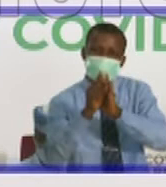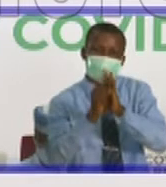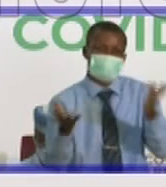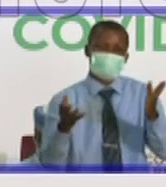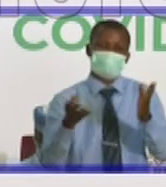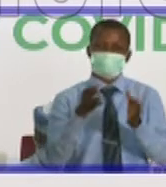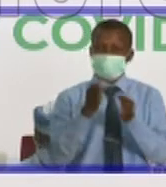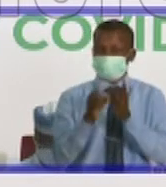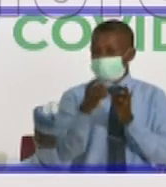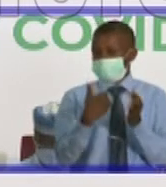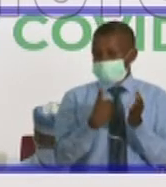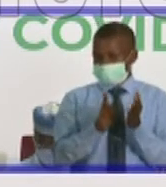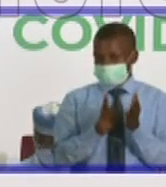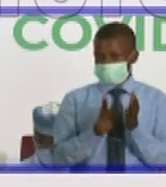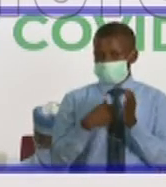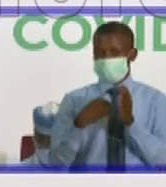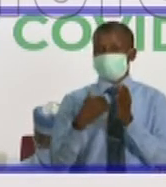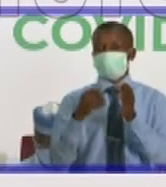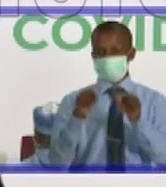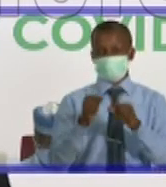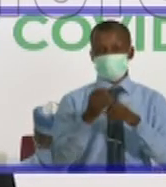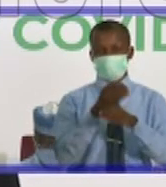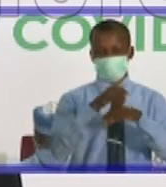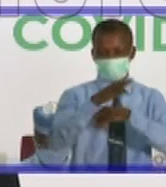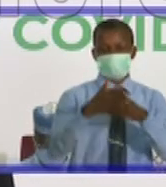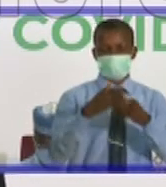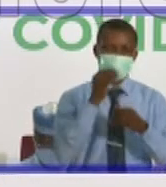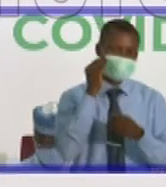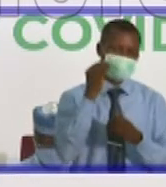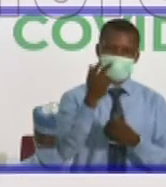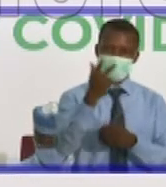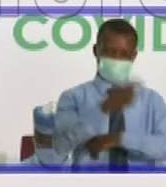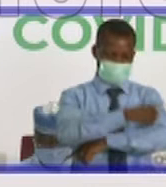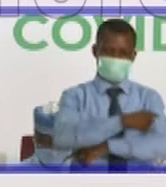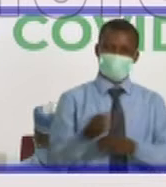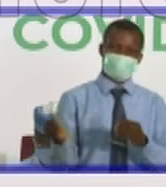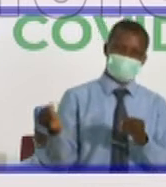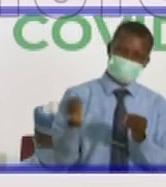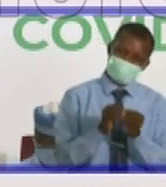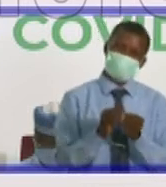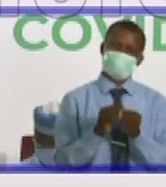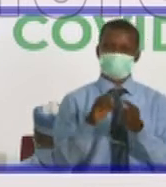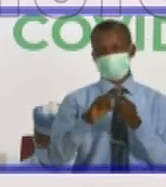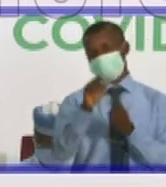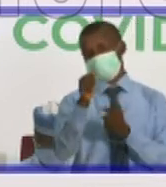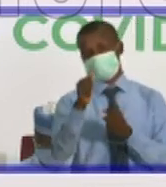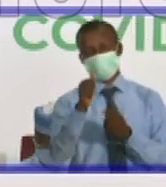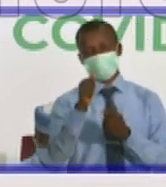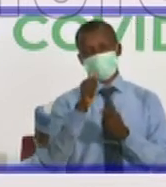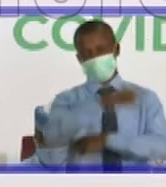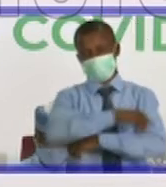discharged if you have had 3 days without symptoms, in addition to at least 10 days of symptoms.